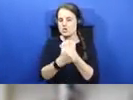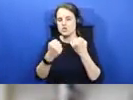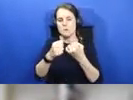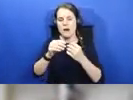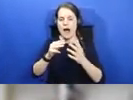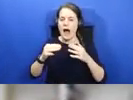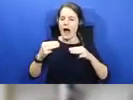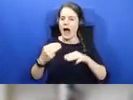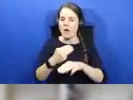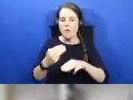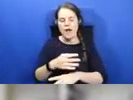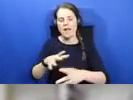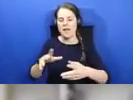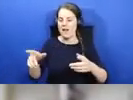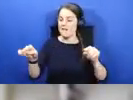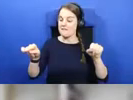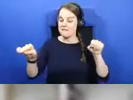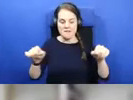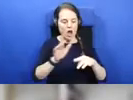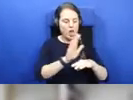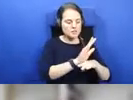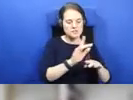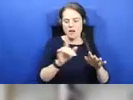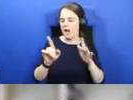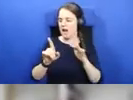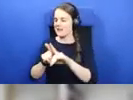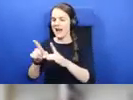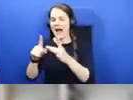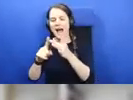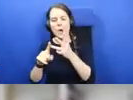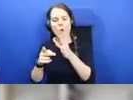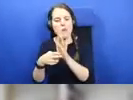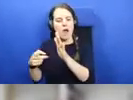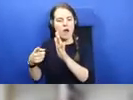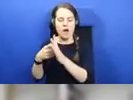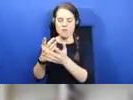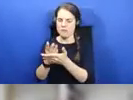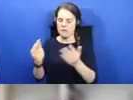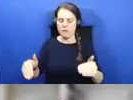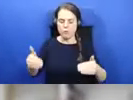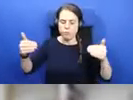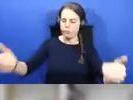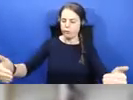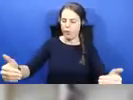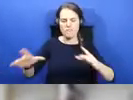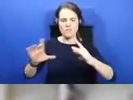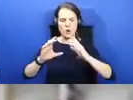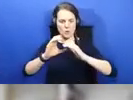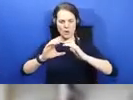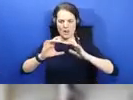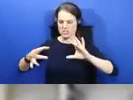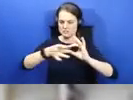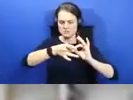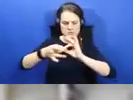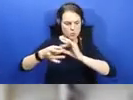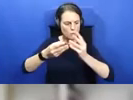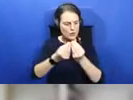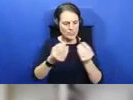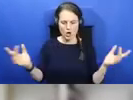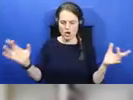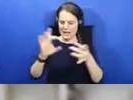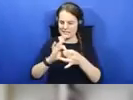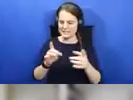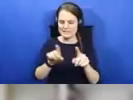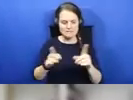and Iona were at the forefront of learning and communications between different people and reminding us how people from